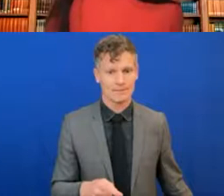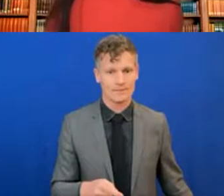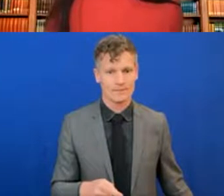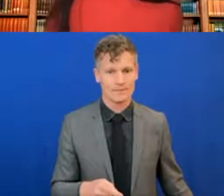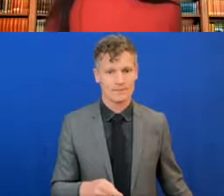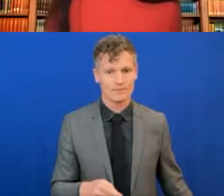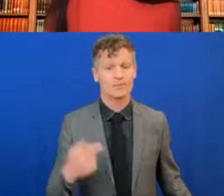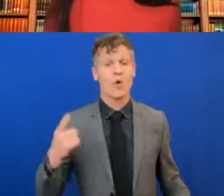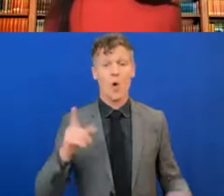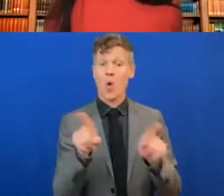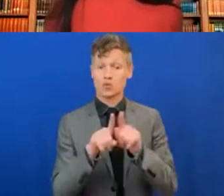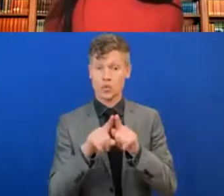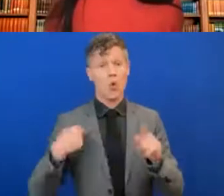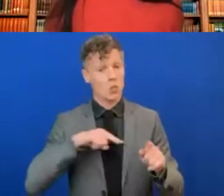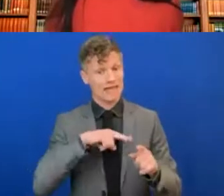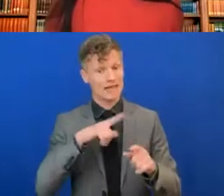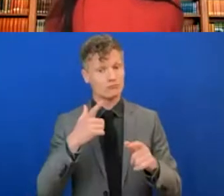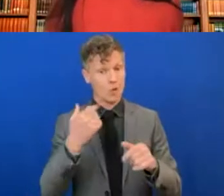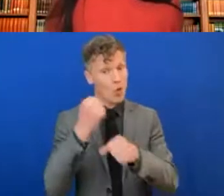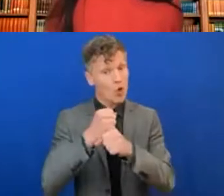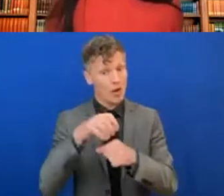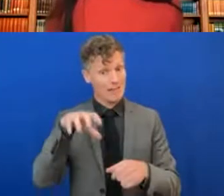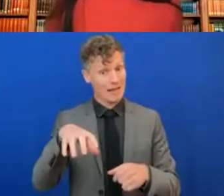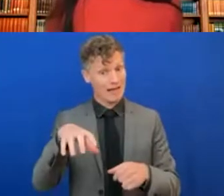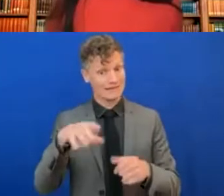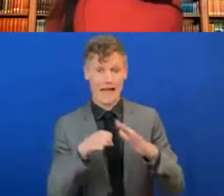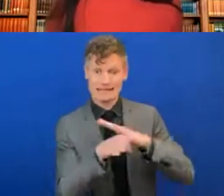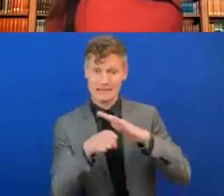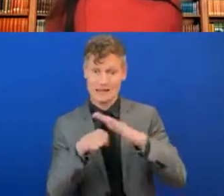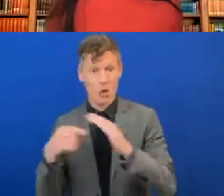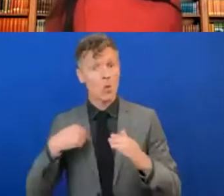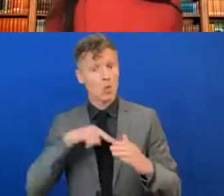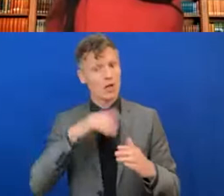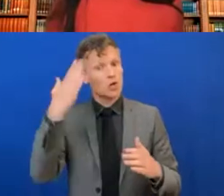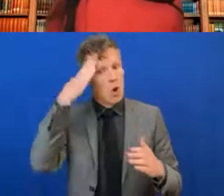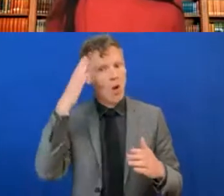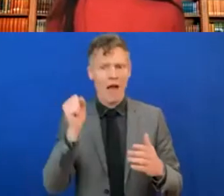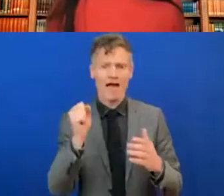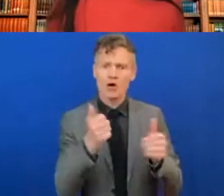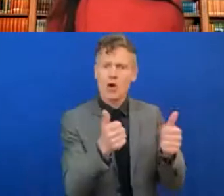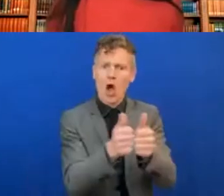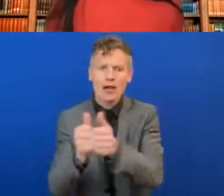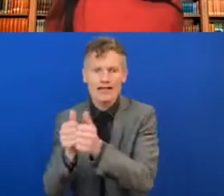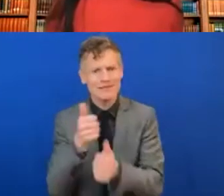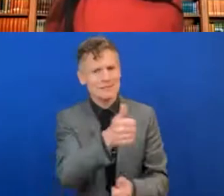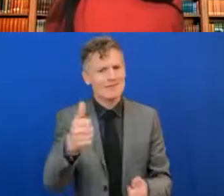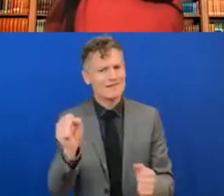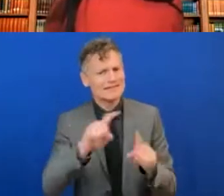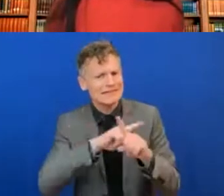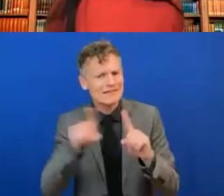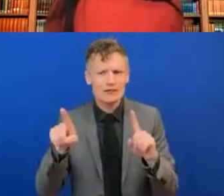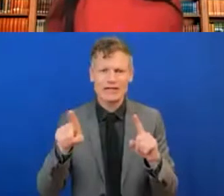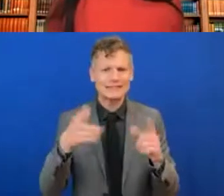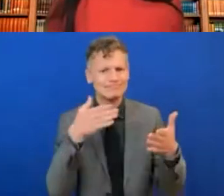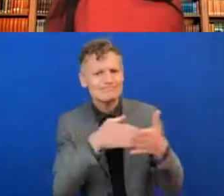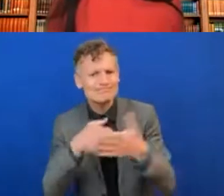extend that to our workplace accessibility, because we know we're going to have colleagues who have different challenges and may need accommodations to be